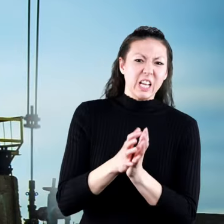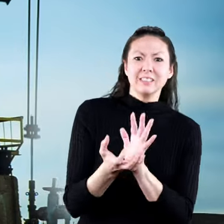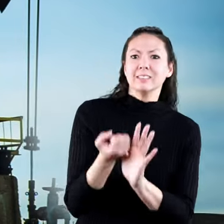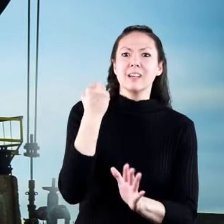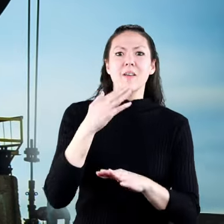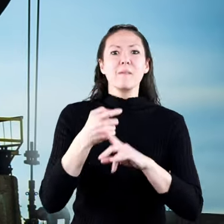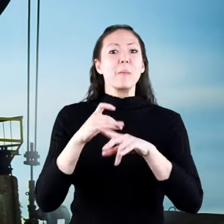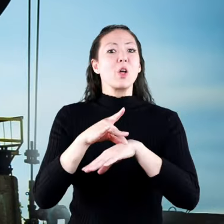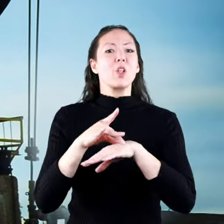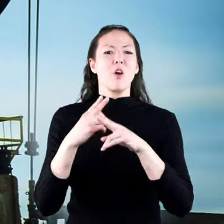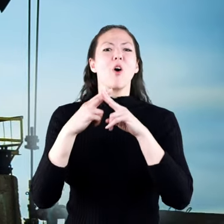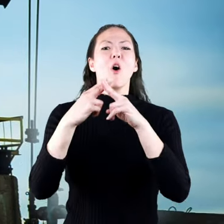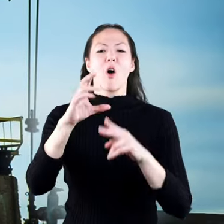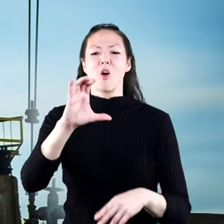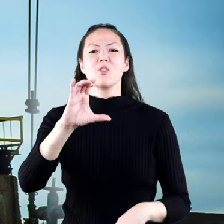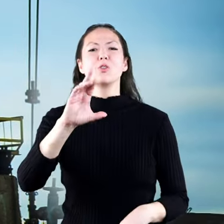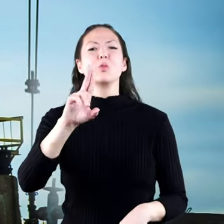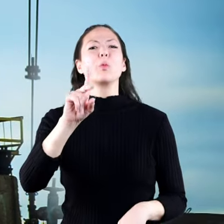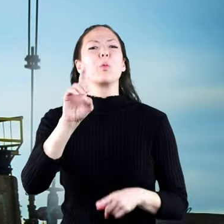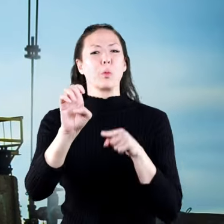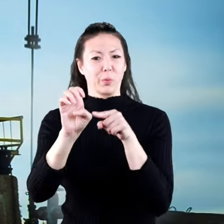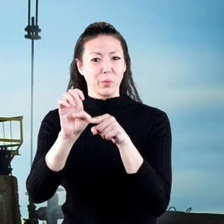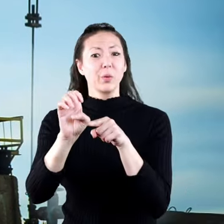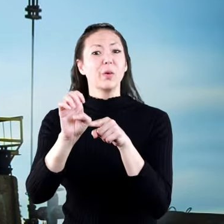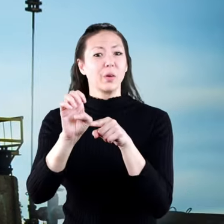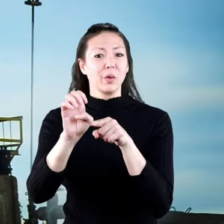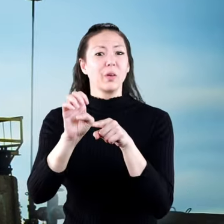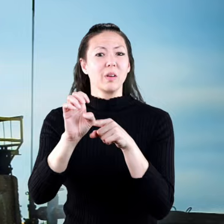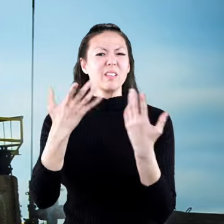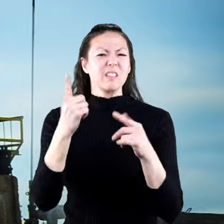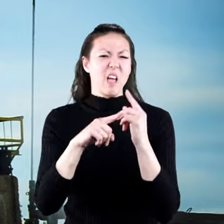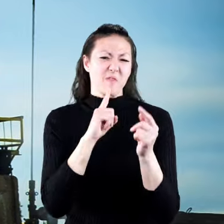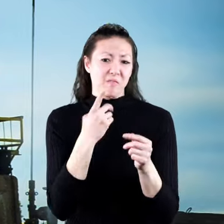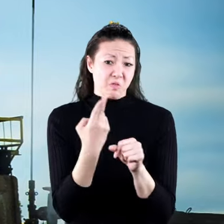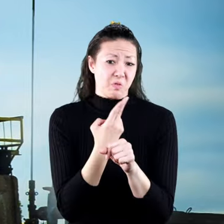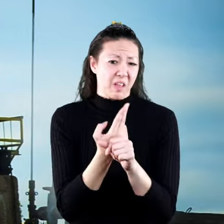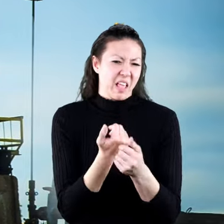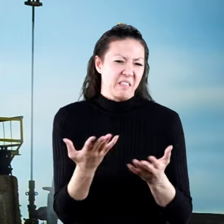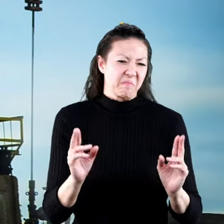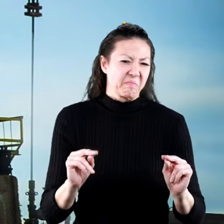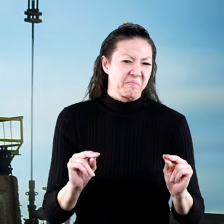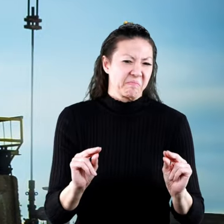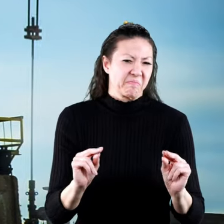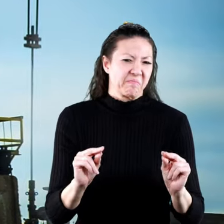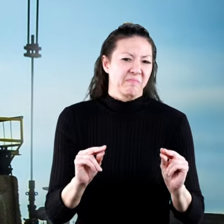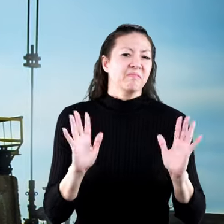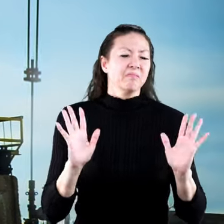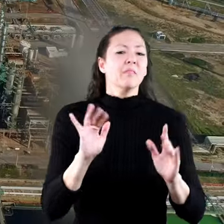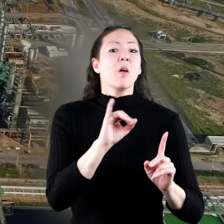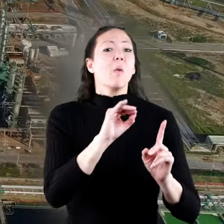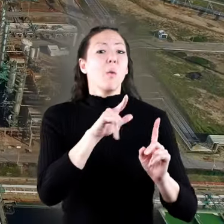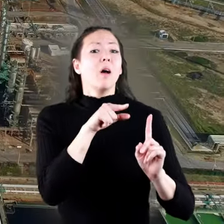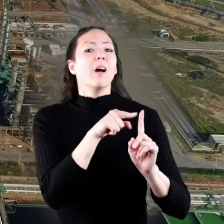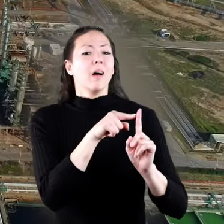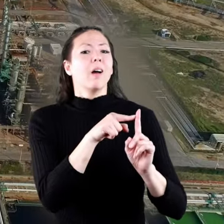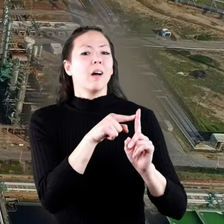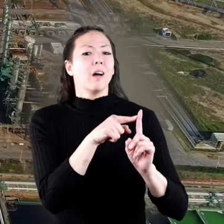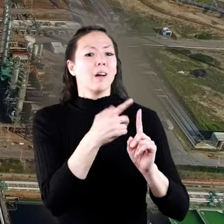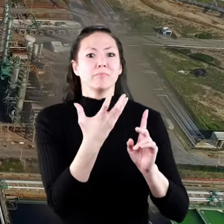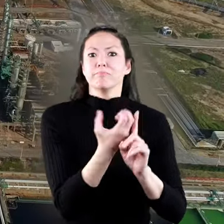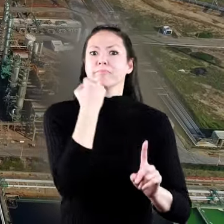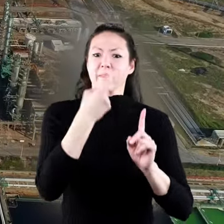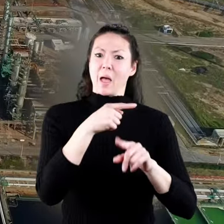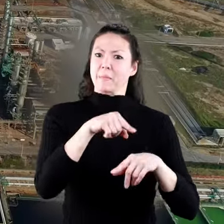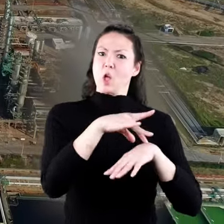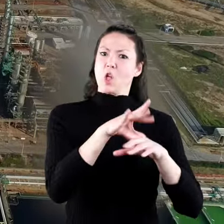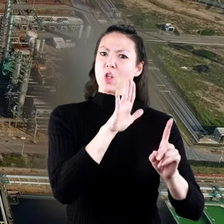is first extracted from the Earth, it's called crude, meaning it can't really be used for anything. So the oil